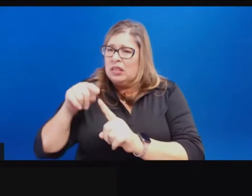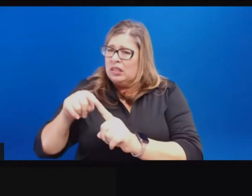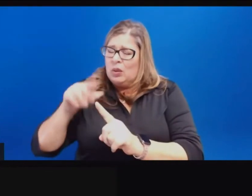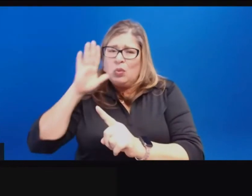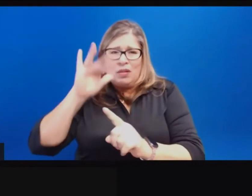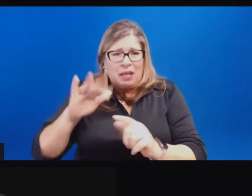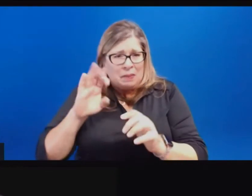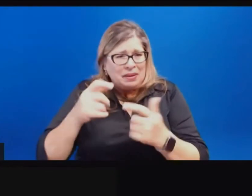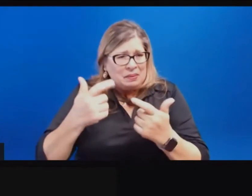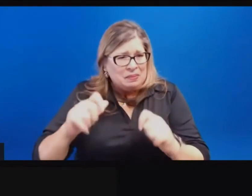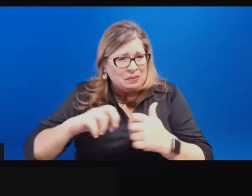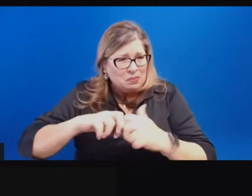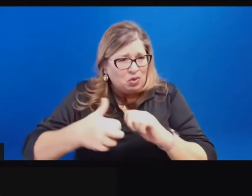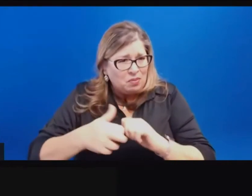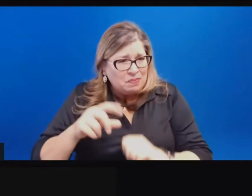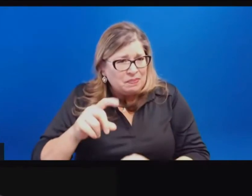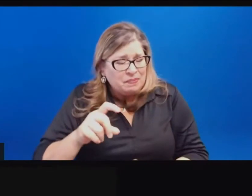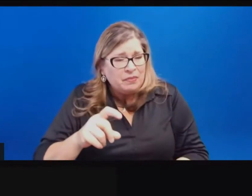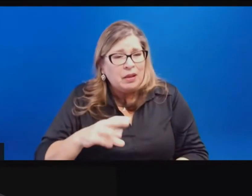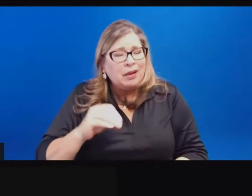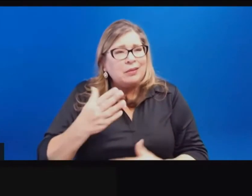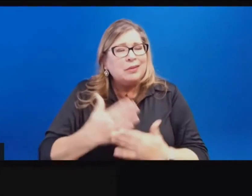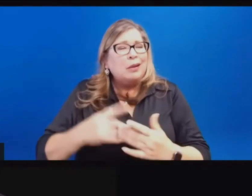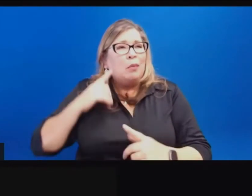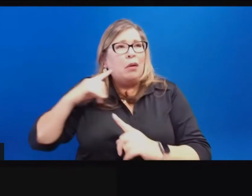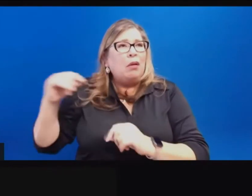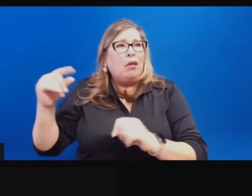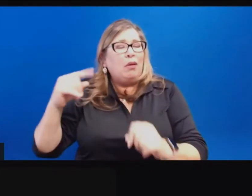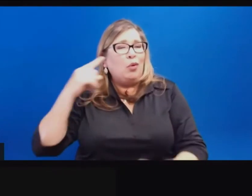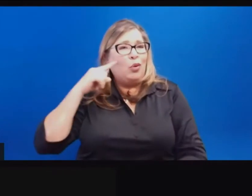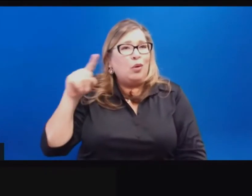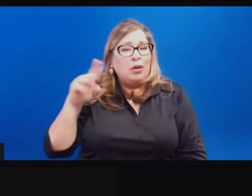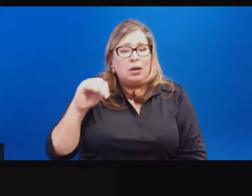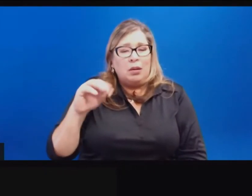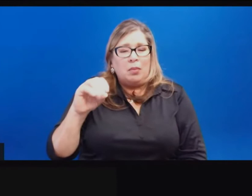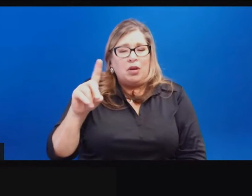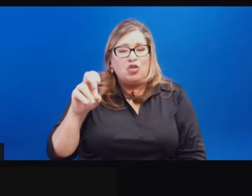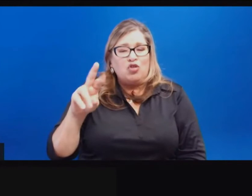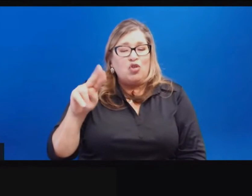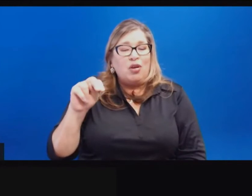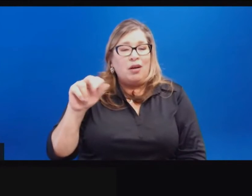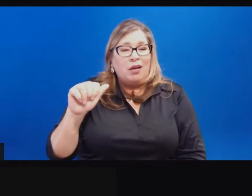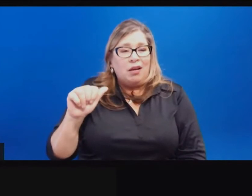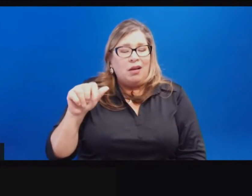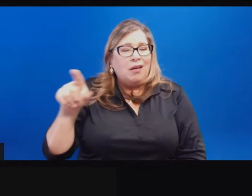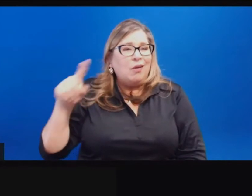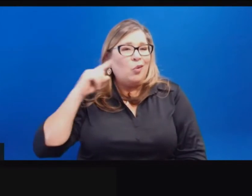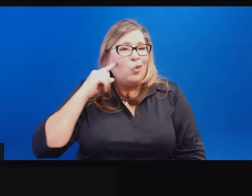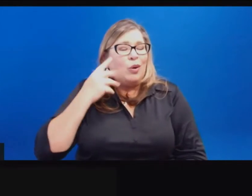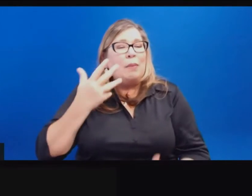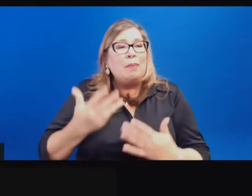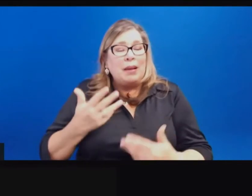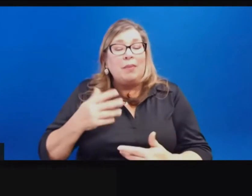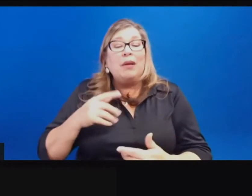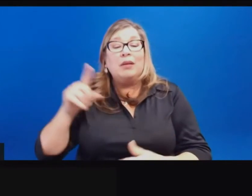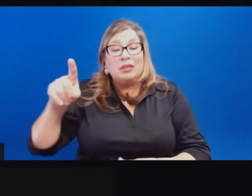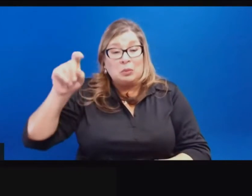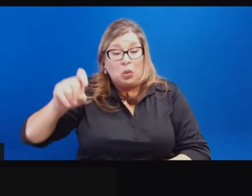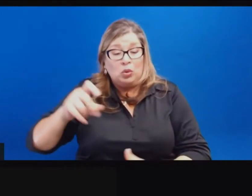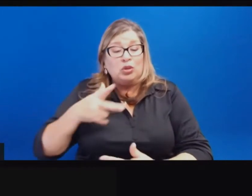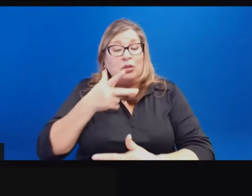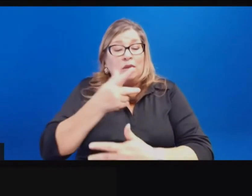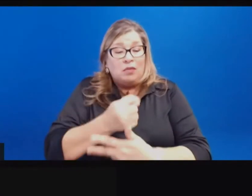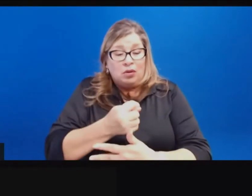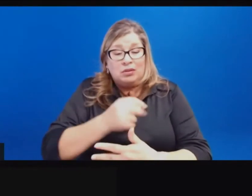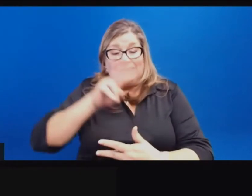rumblings that Moderna is saying they may be necessary for a third dose and a couple of the other variants. I